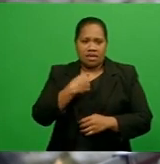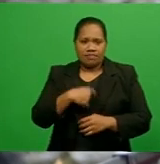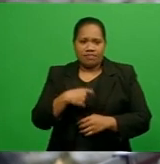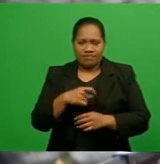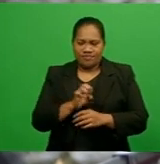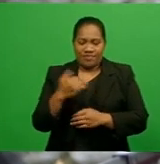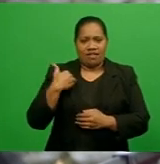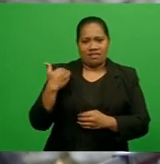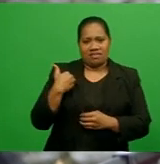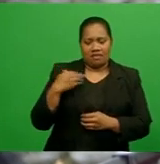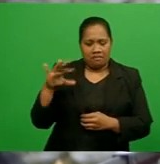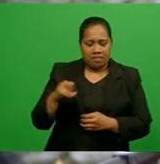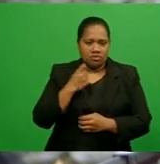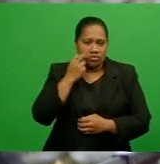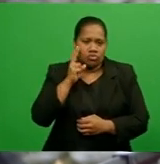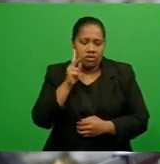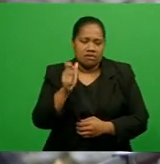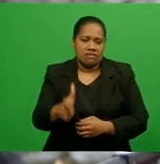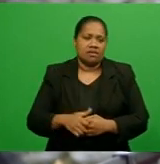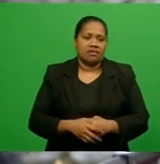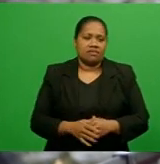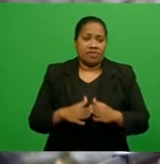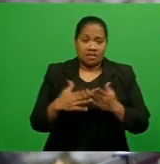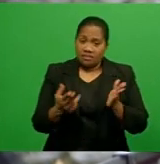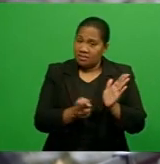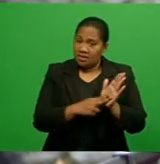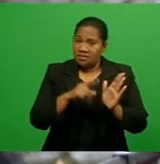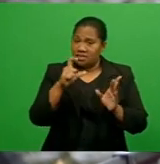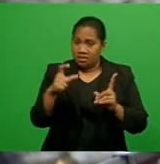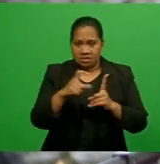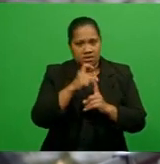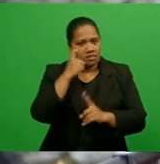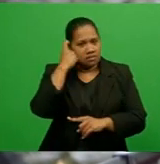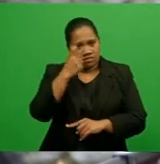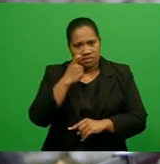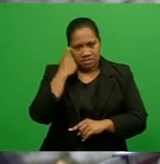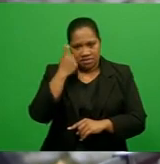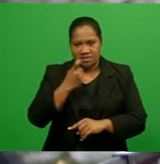is a worrying trend in the course.